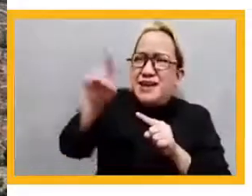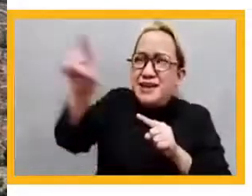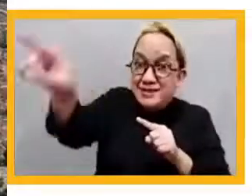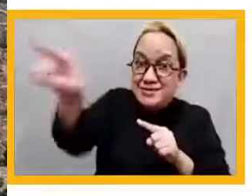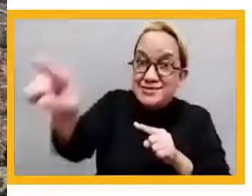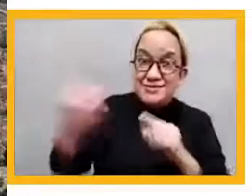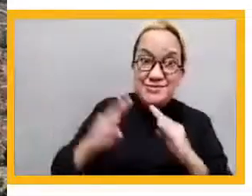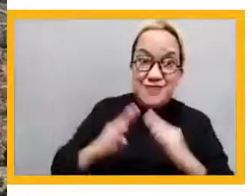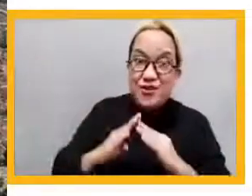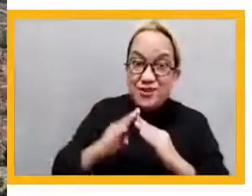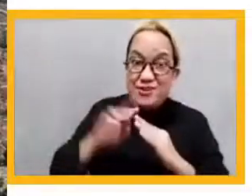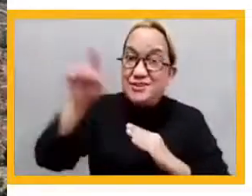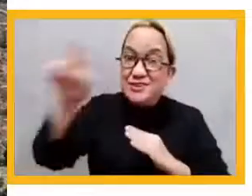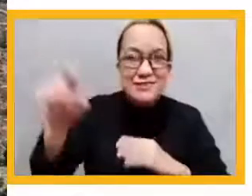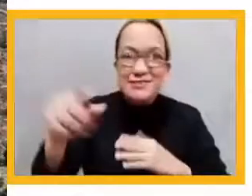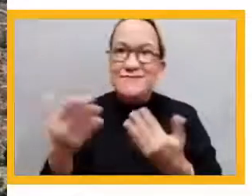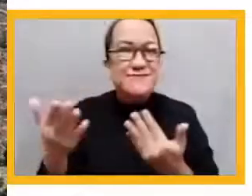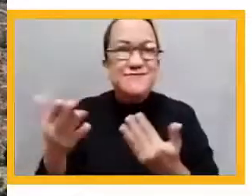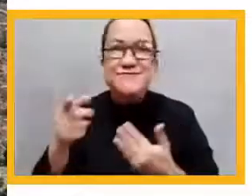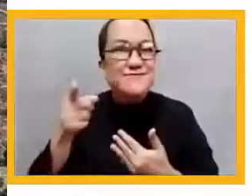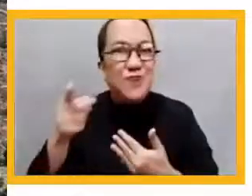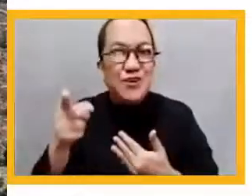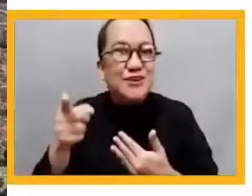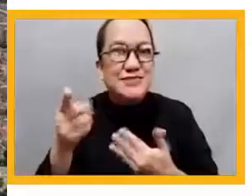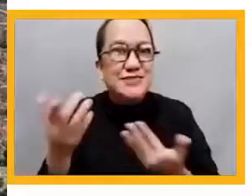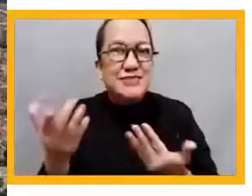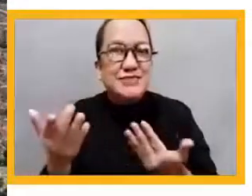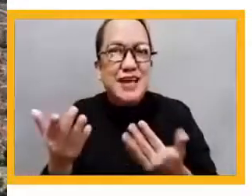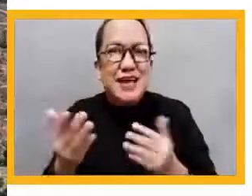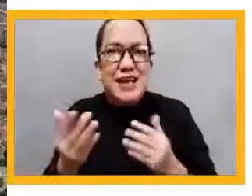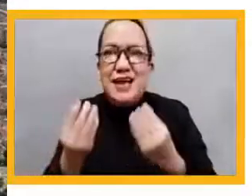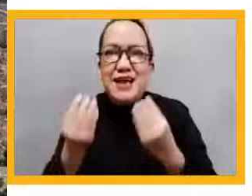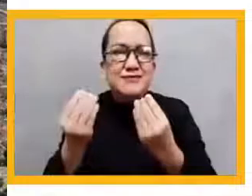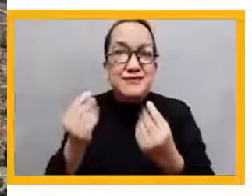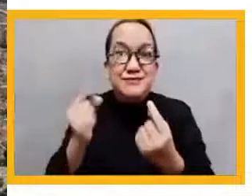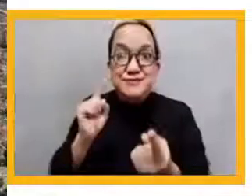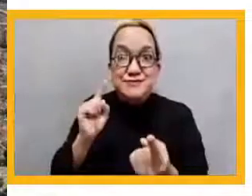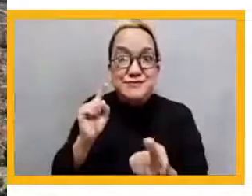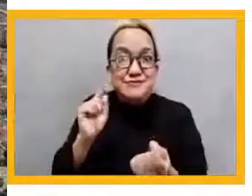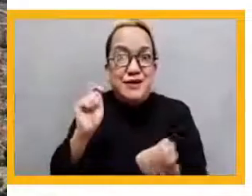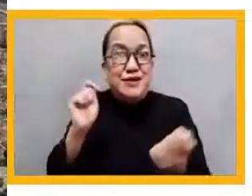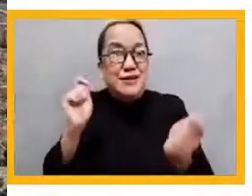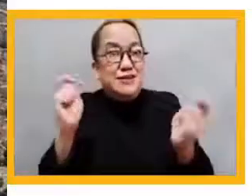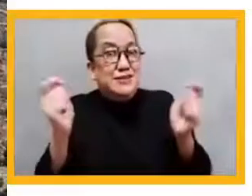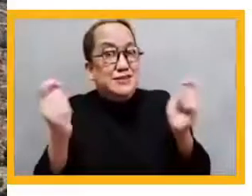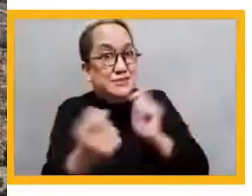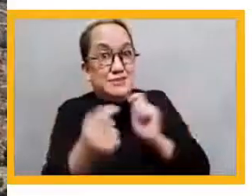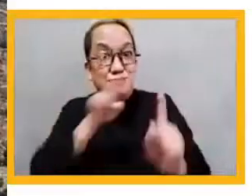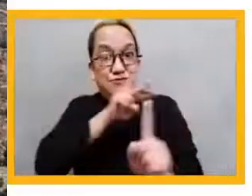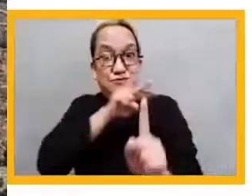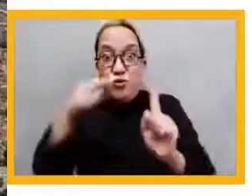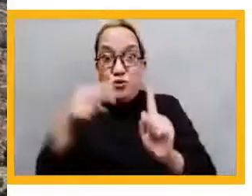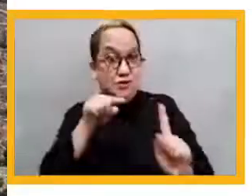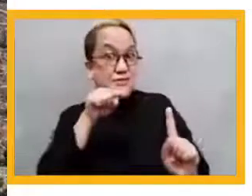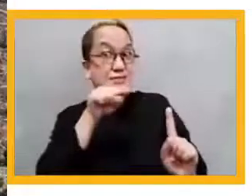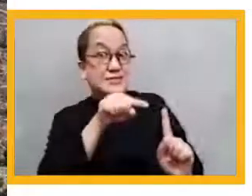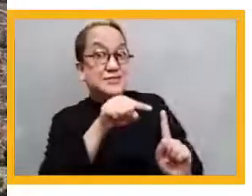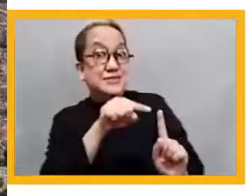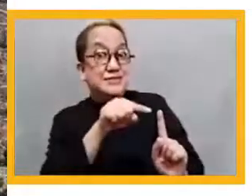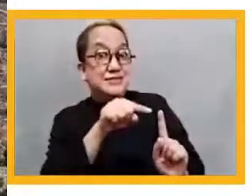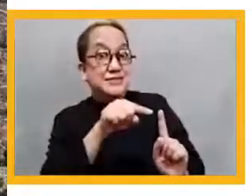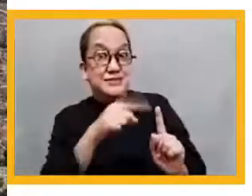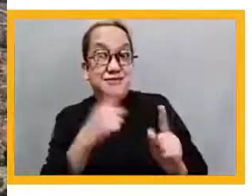the approach to schooling. We shifted the focus on learning, from the teacher to the student,